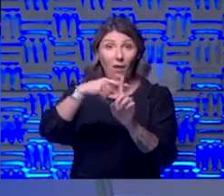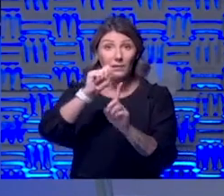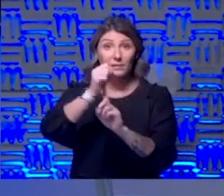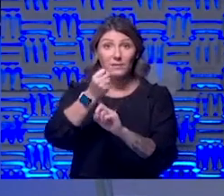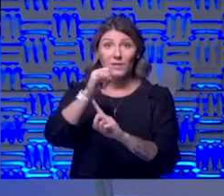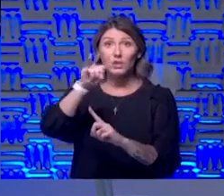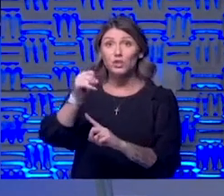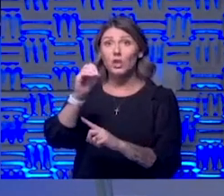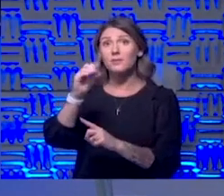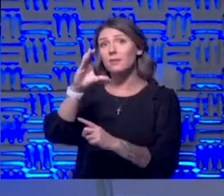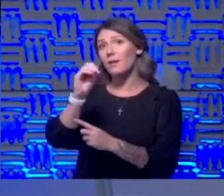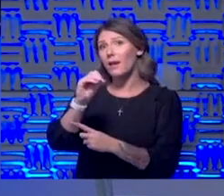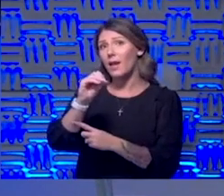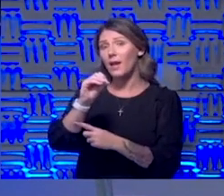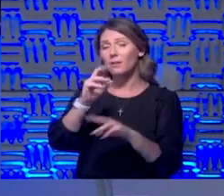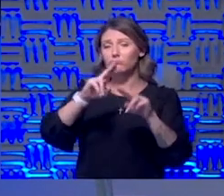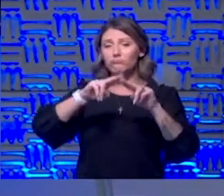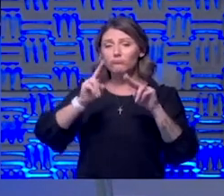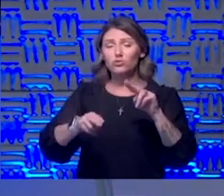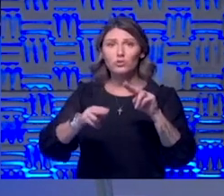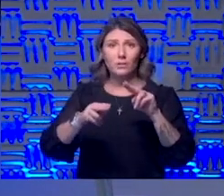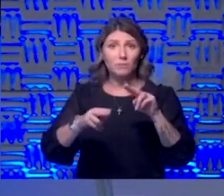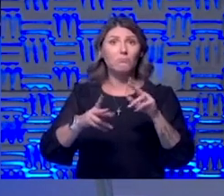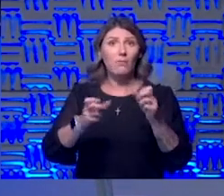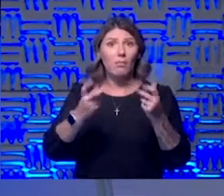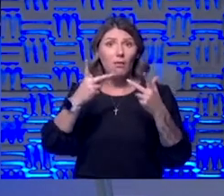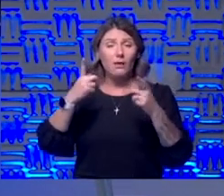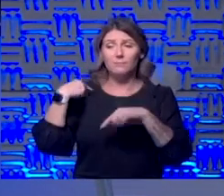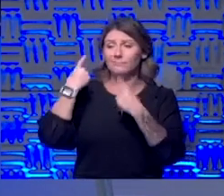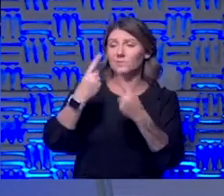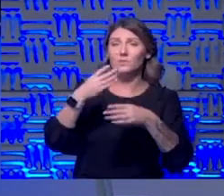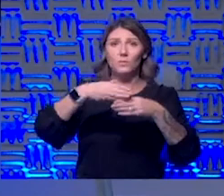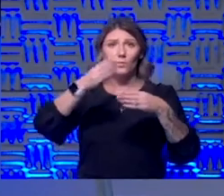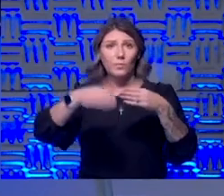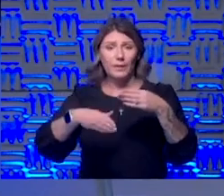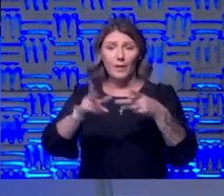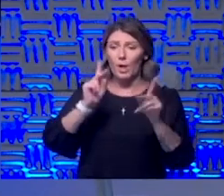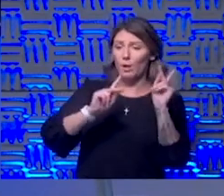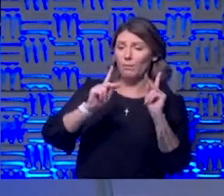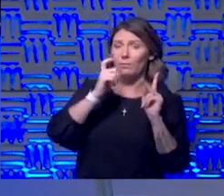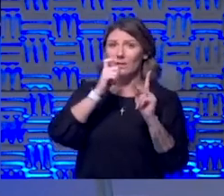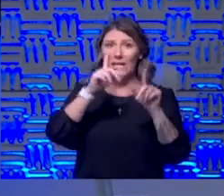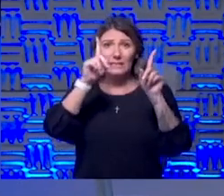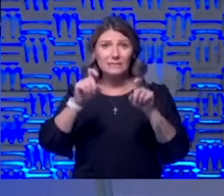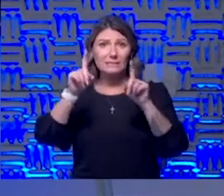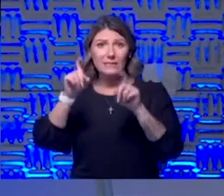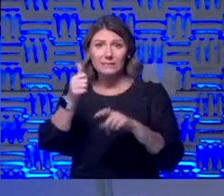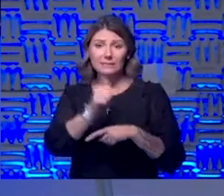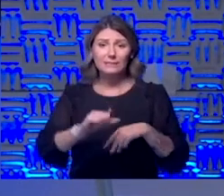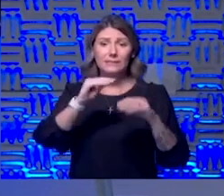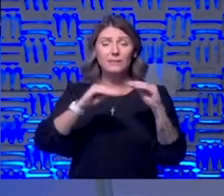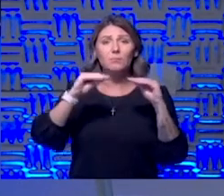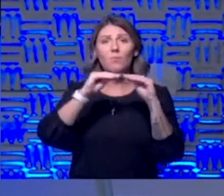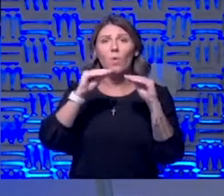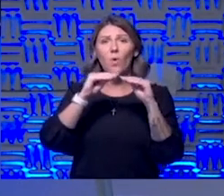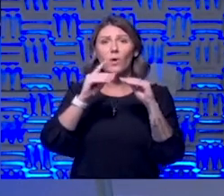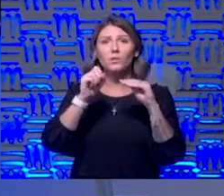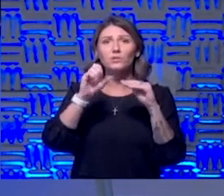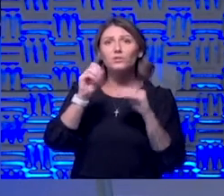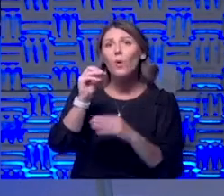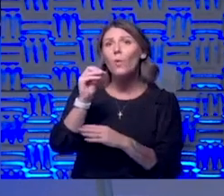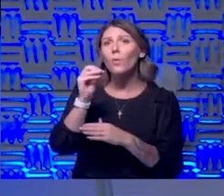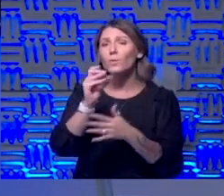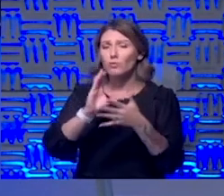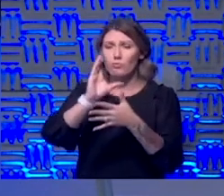johnson county look to have dropped significantly since the weekend are people just not testing anymore so our gating criteria will look